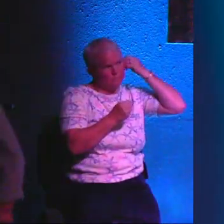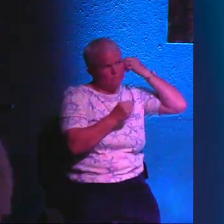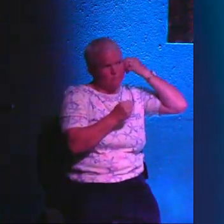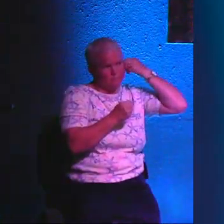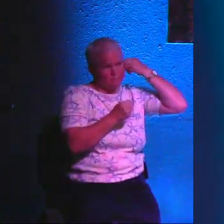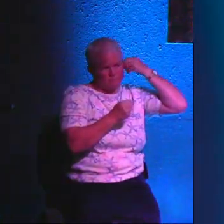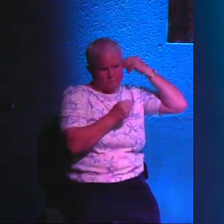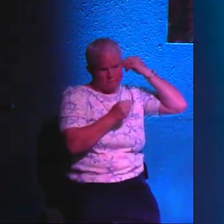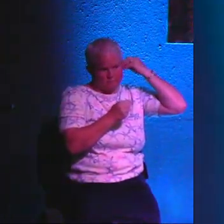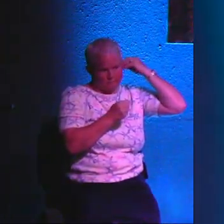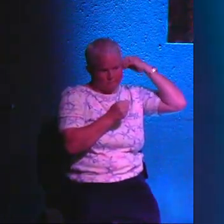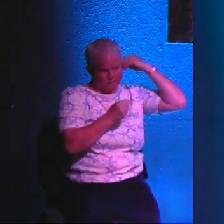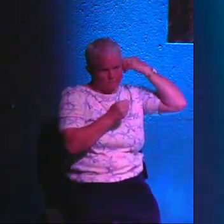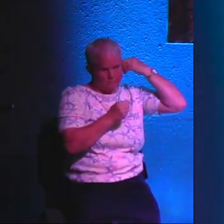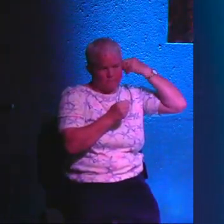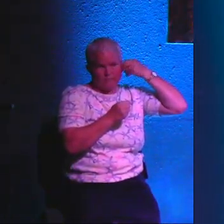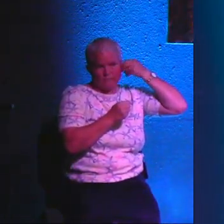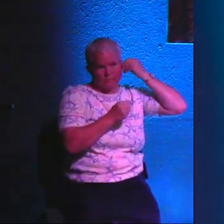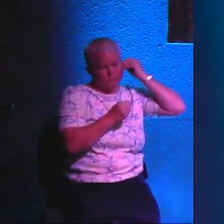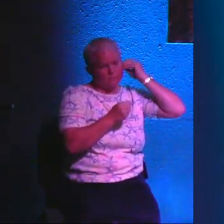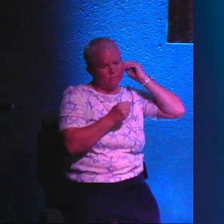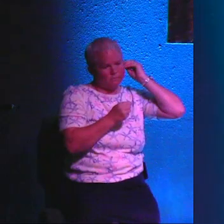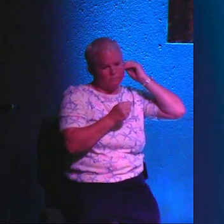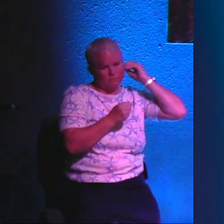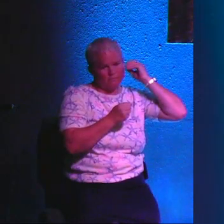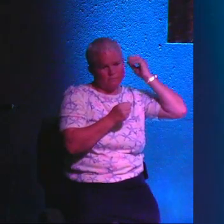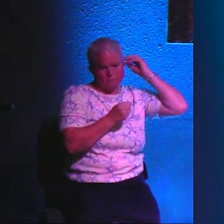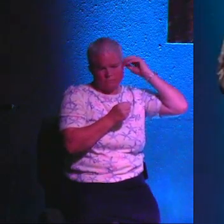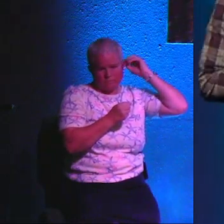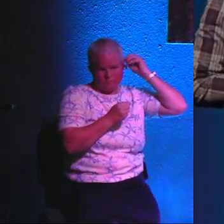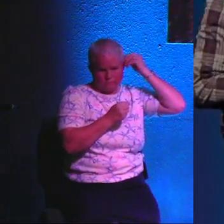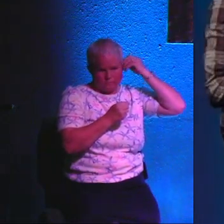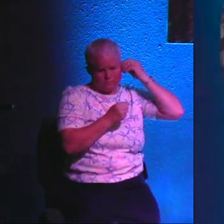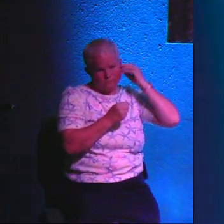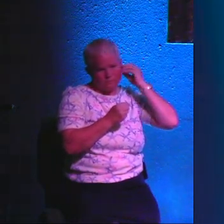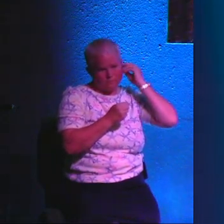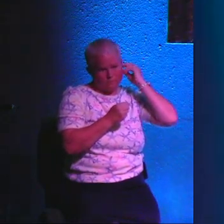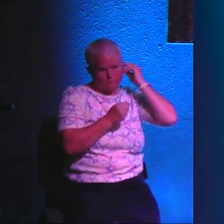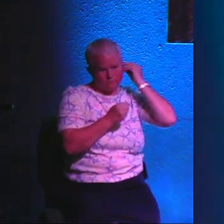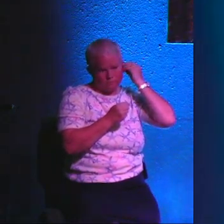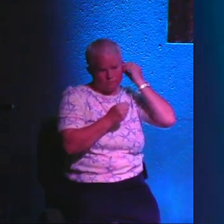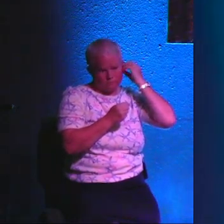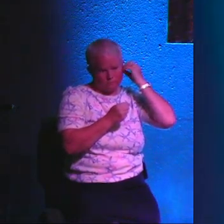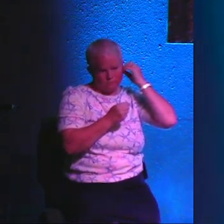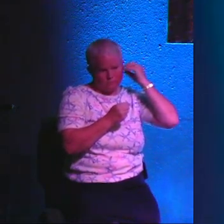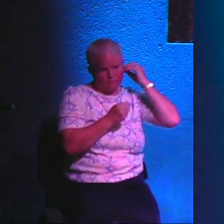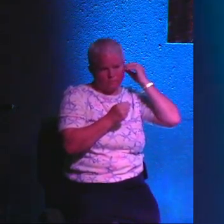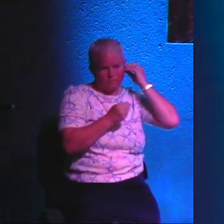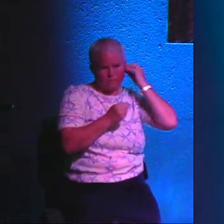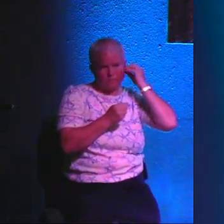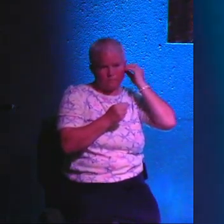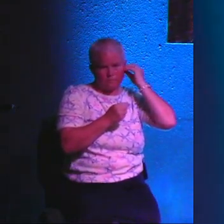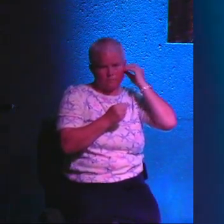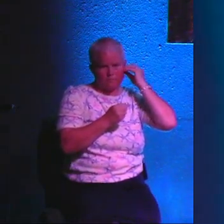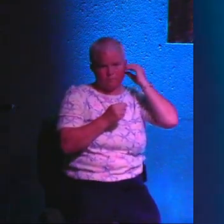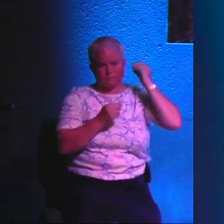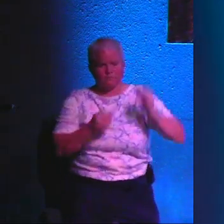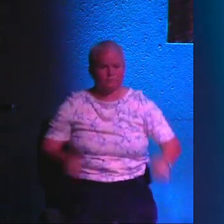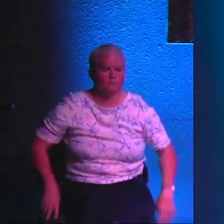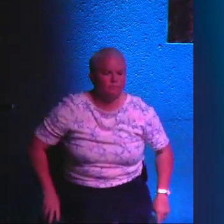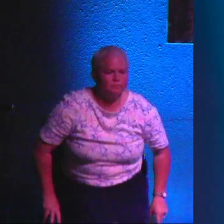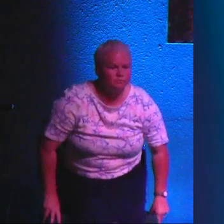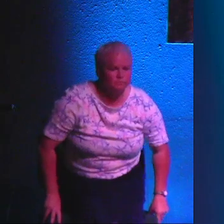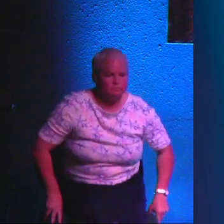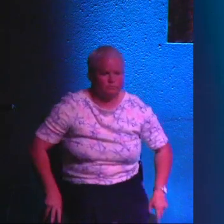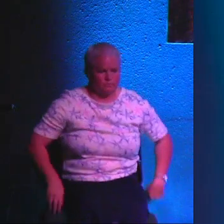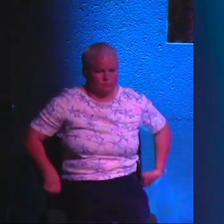I love it. I'll make a confession to you right now. Now, as a pastor, sometimes even as a pastor, I know